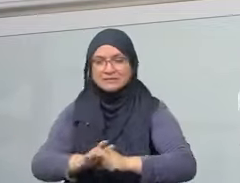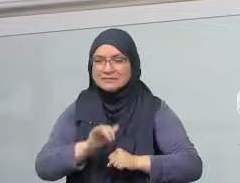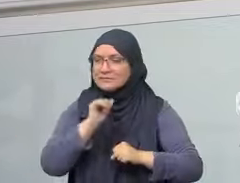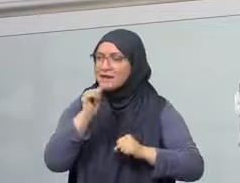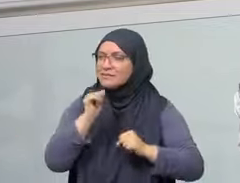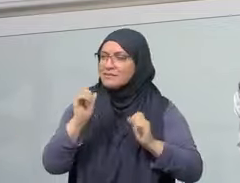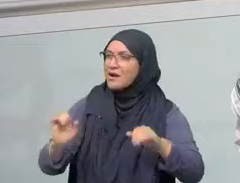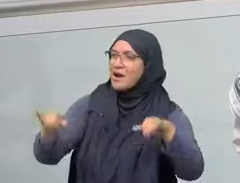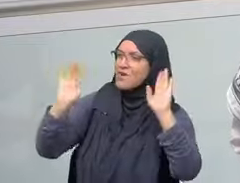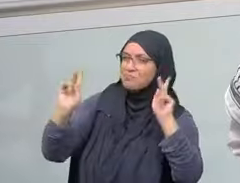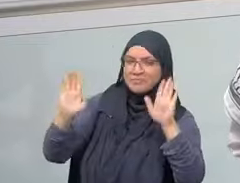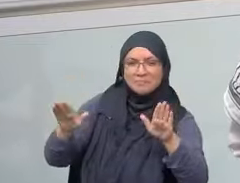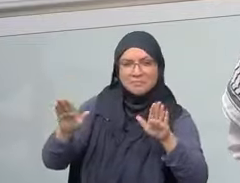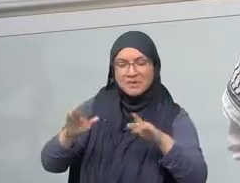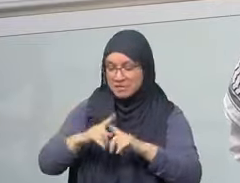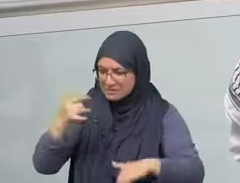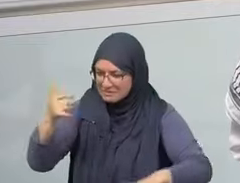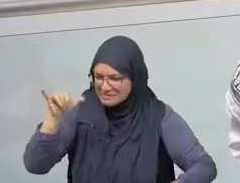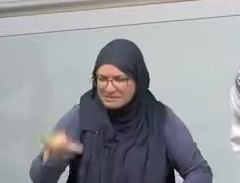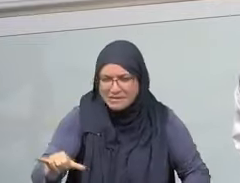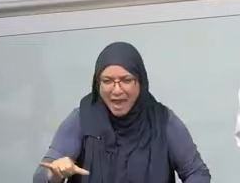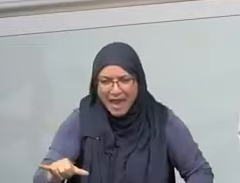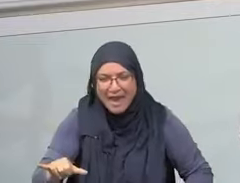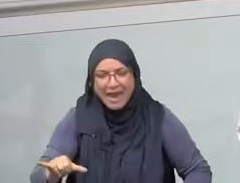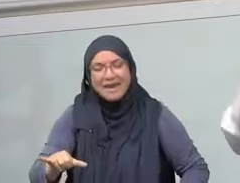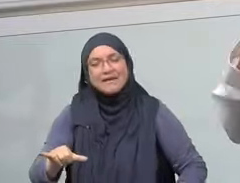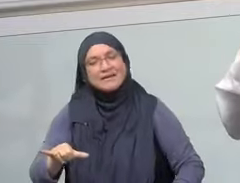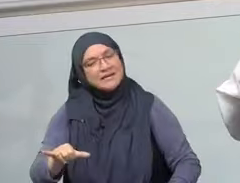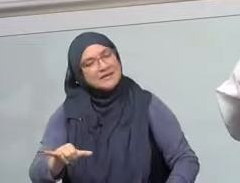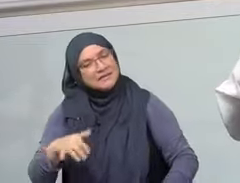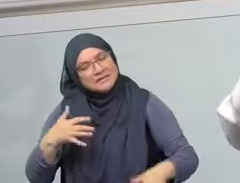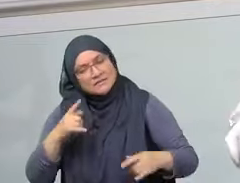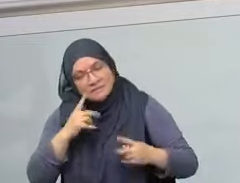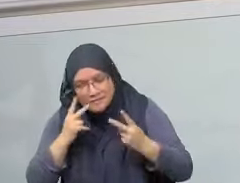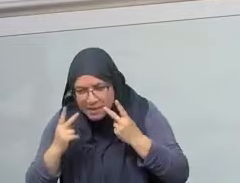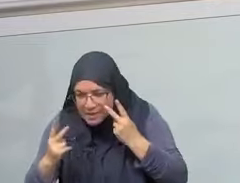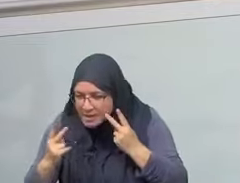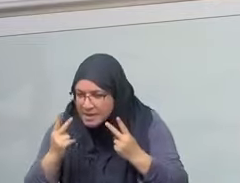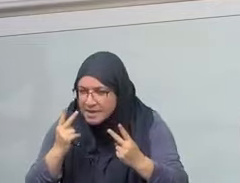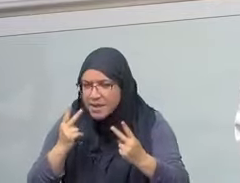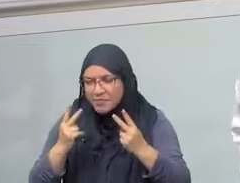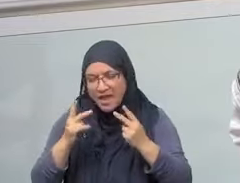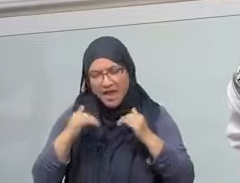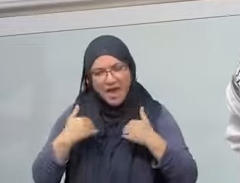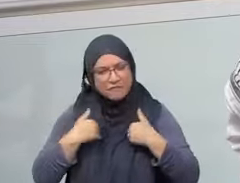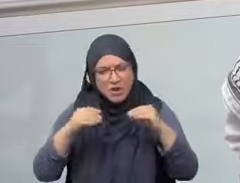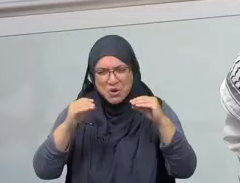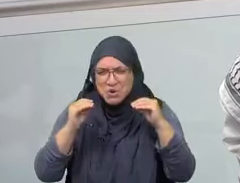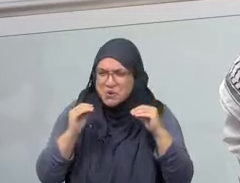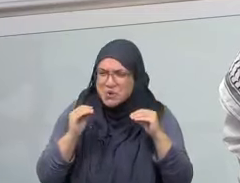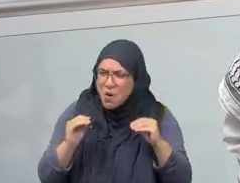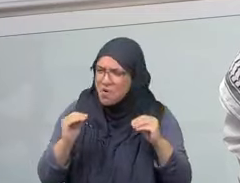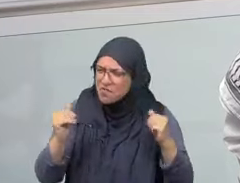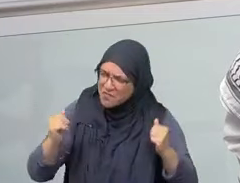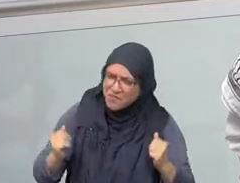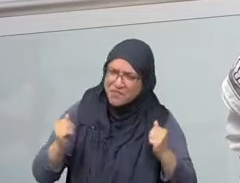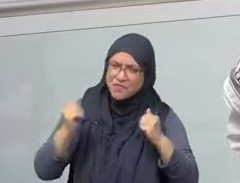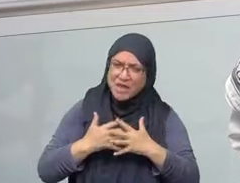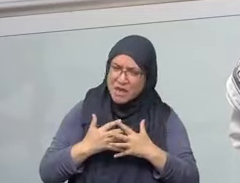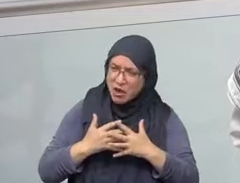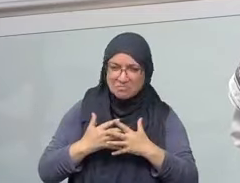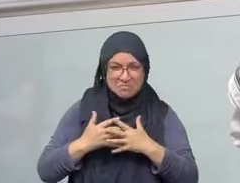of steadfastness. You look at those images. And don't just see the bombs falling. Look at the fearlessness in the eyes of those people. As the bombs are falling on them.